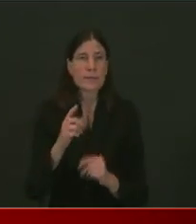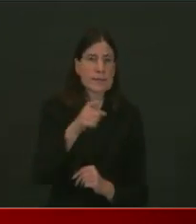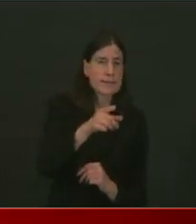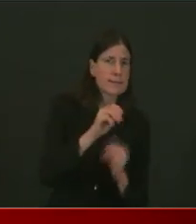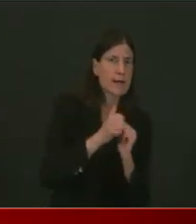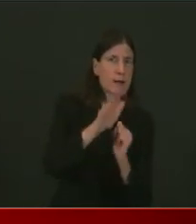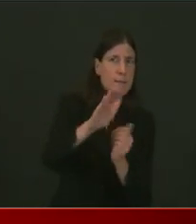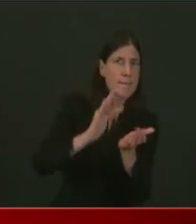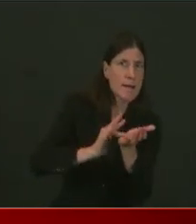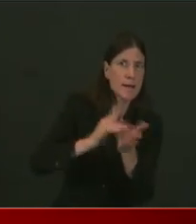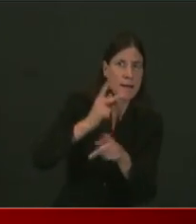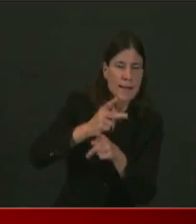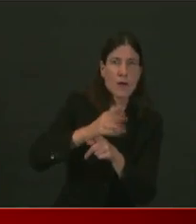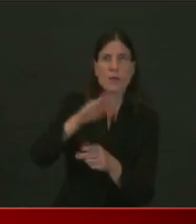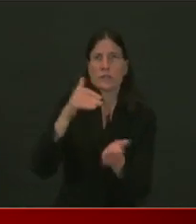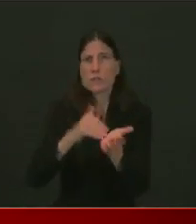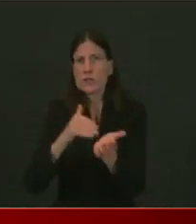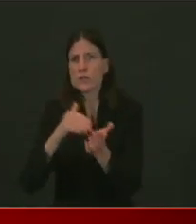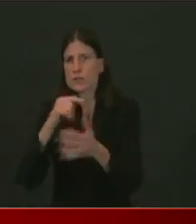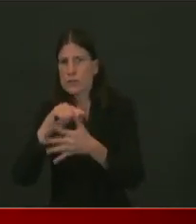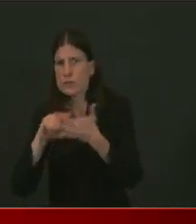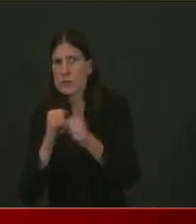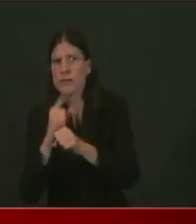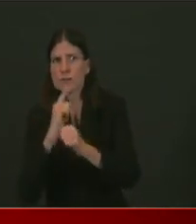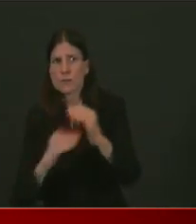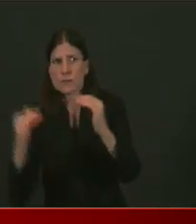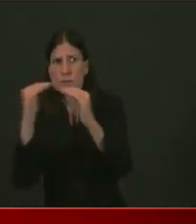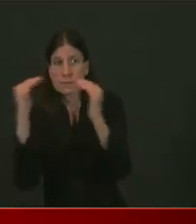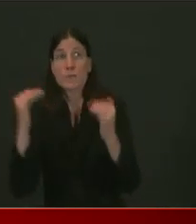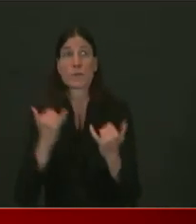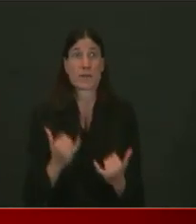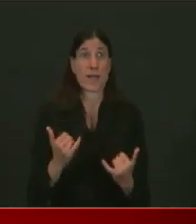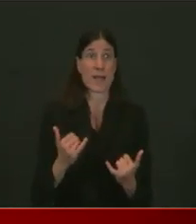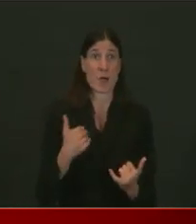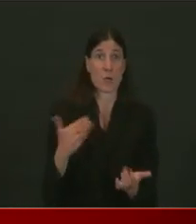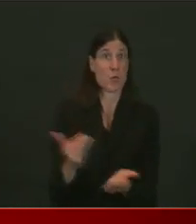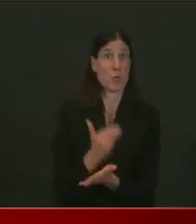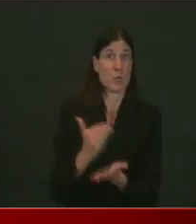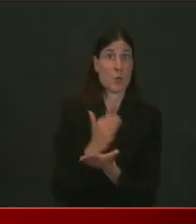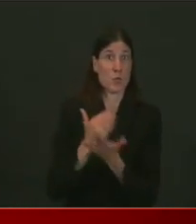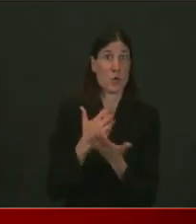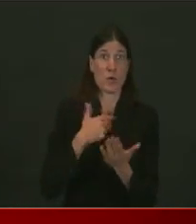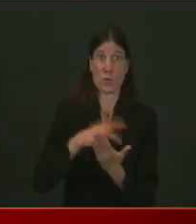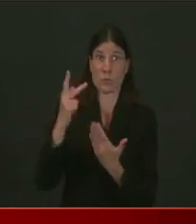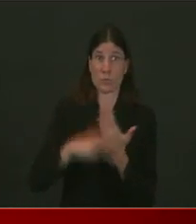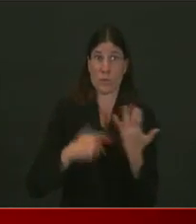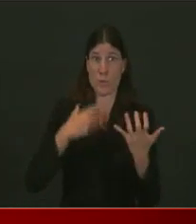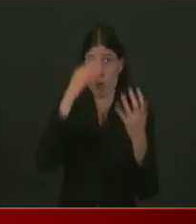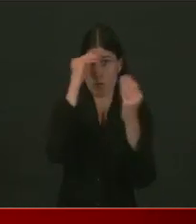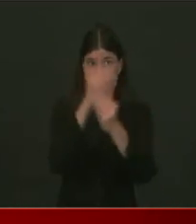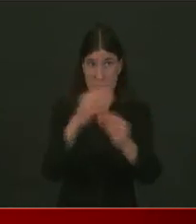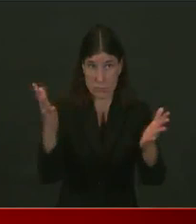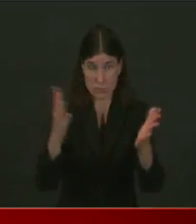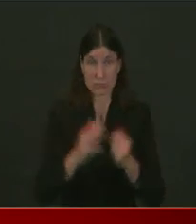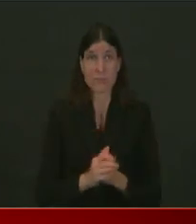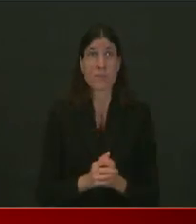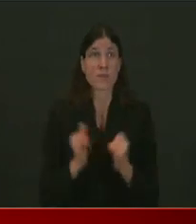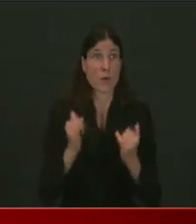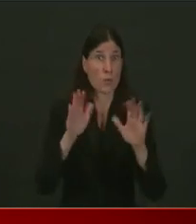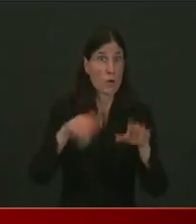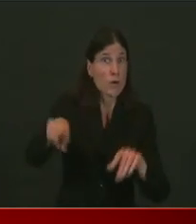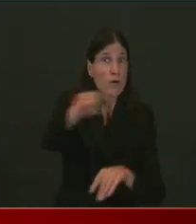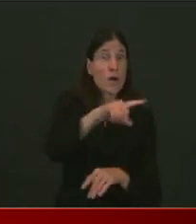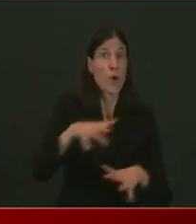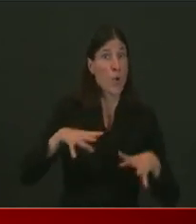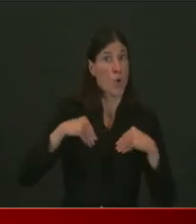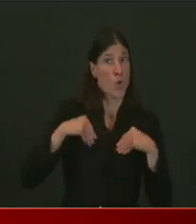think opportunity for Rhode Island's landlords. I have asked everybody to pitch